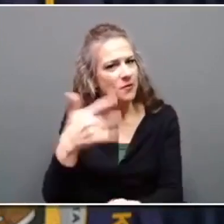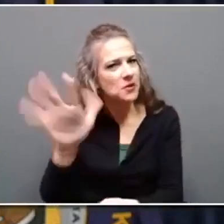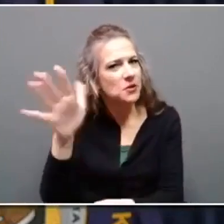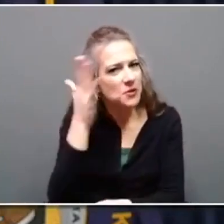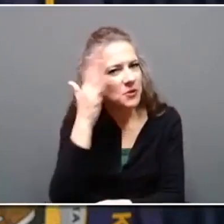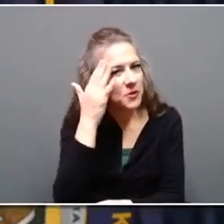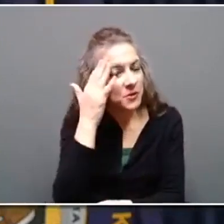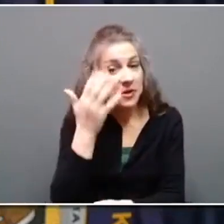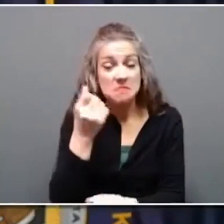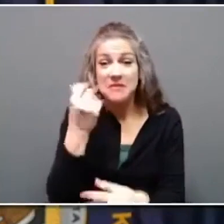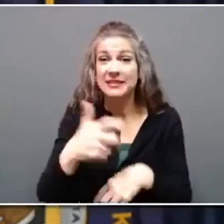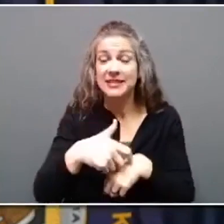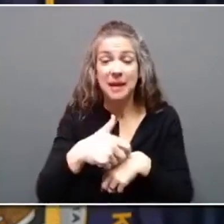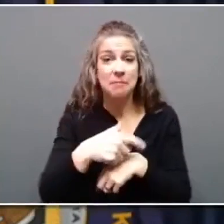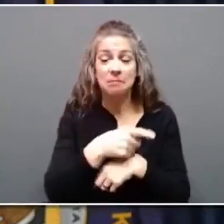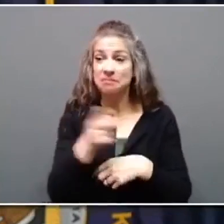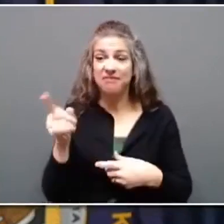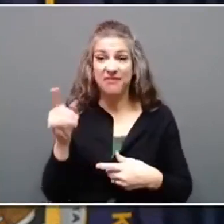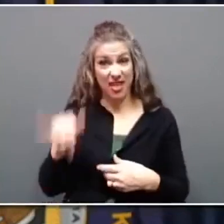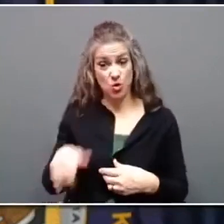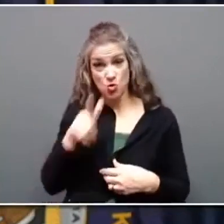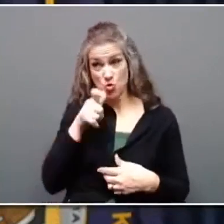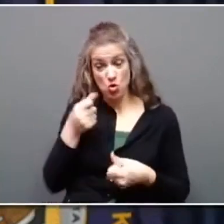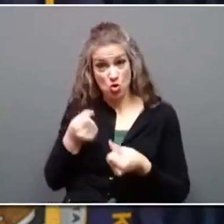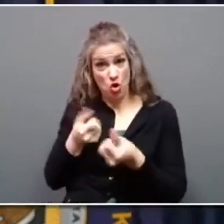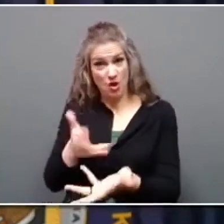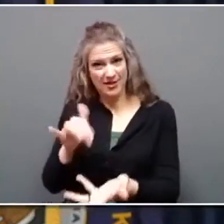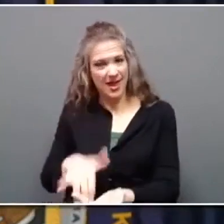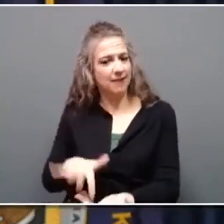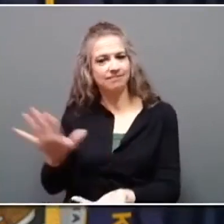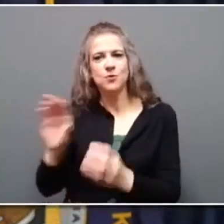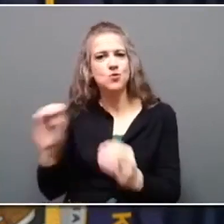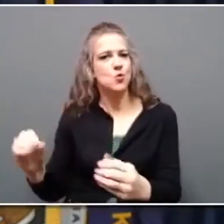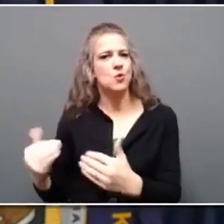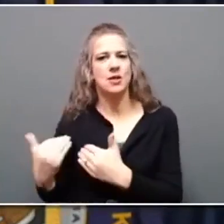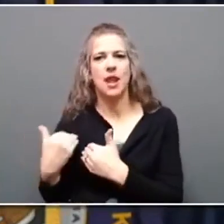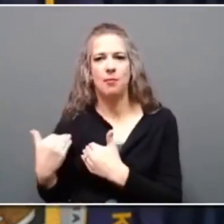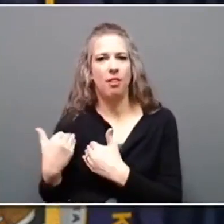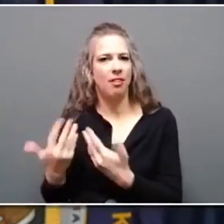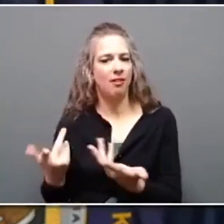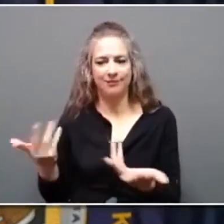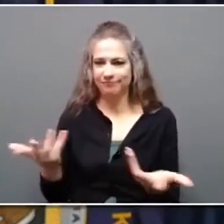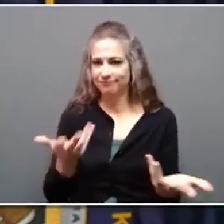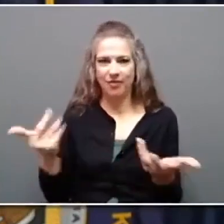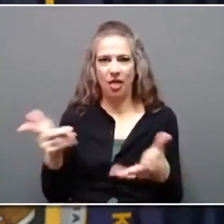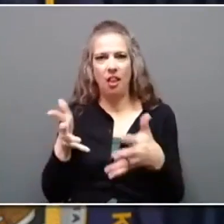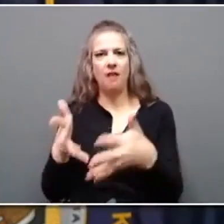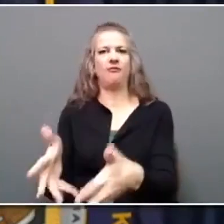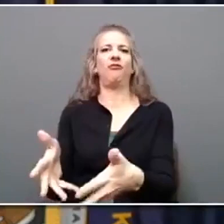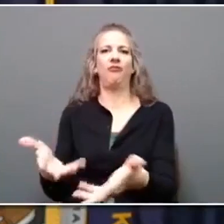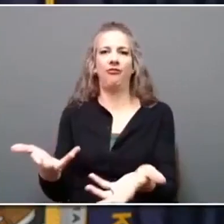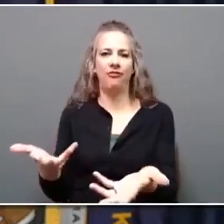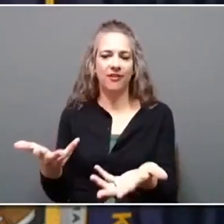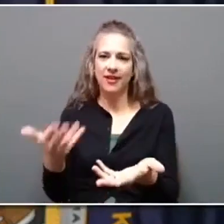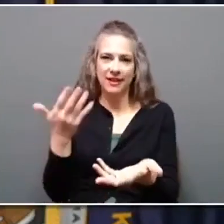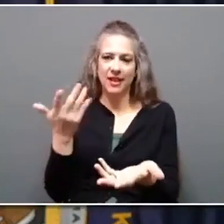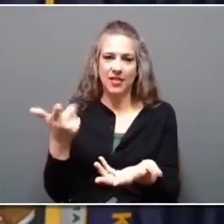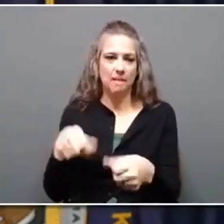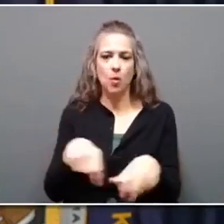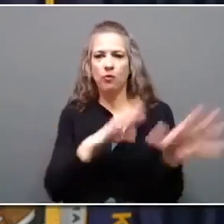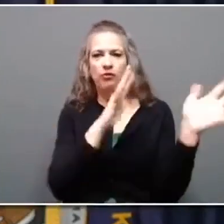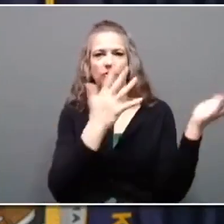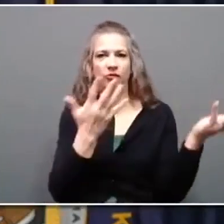been held accountable for the legacy their activities have left behind. They've just moved on.